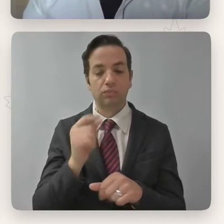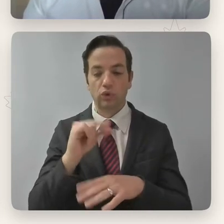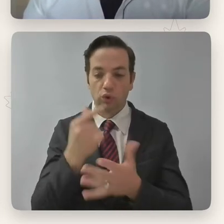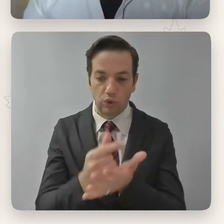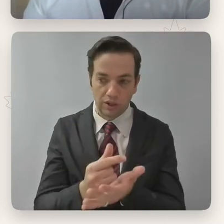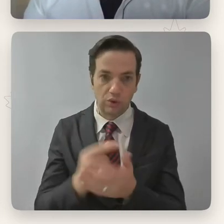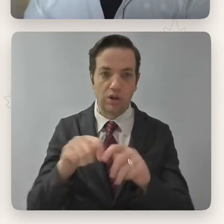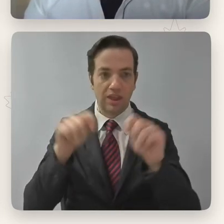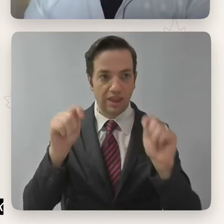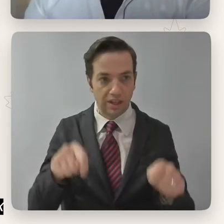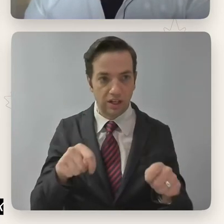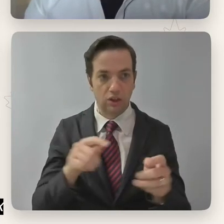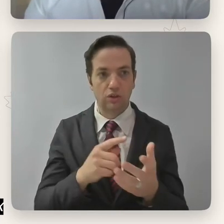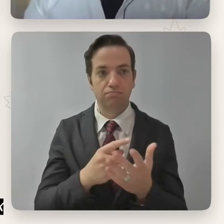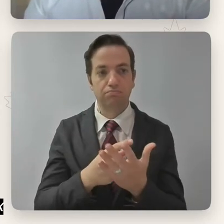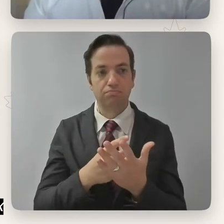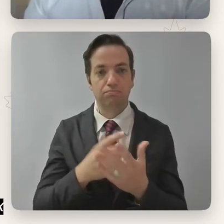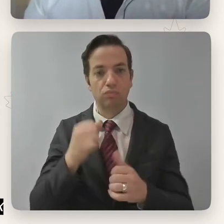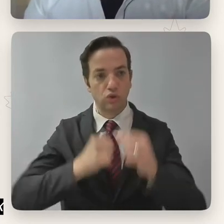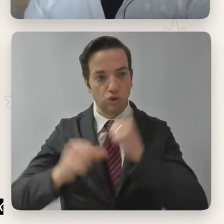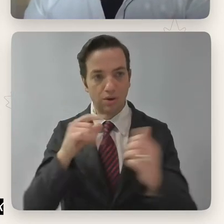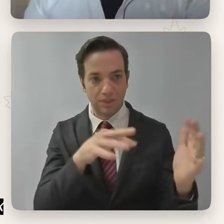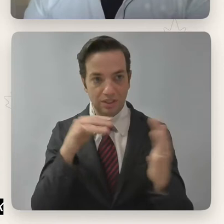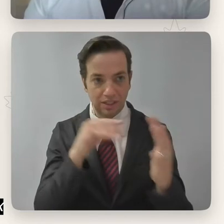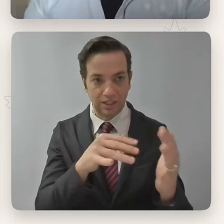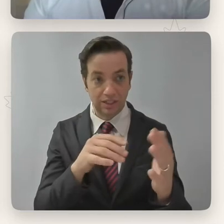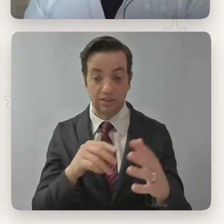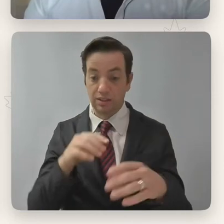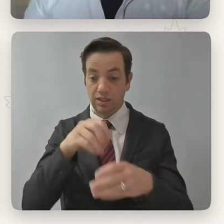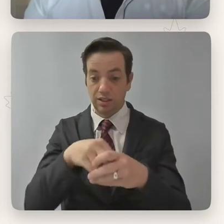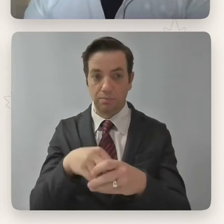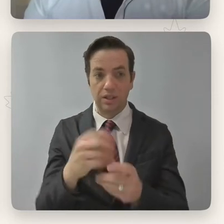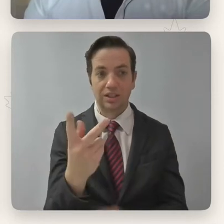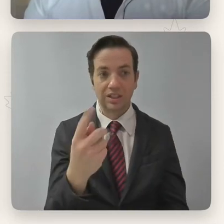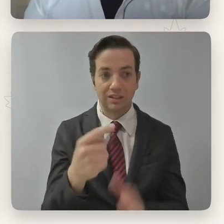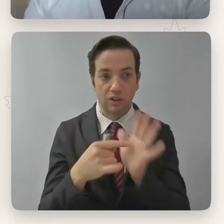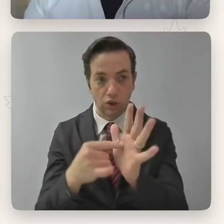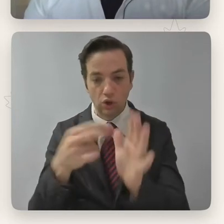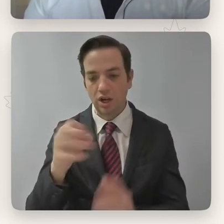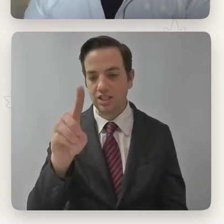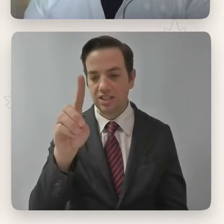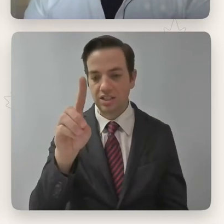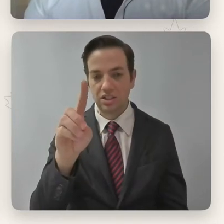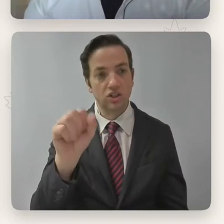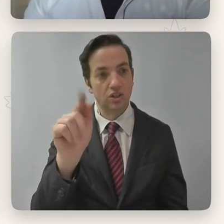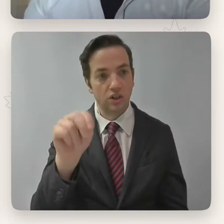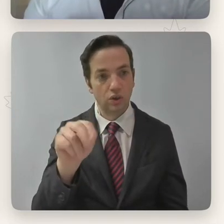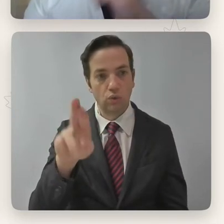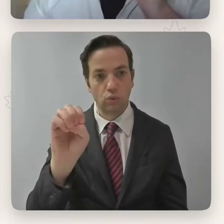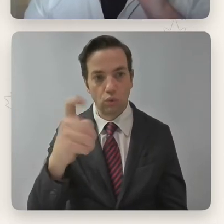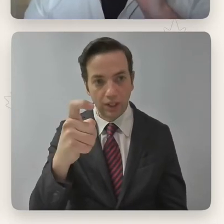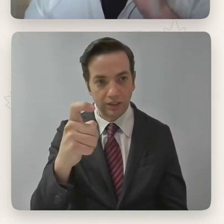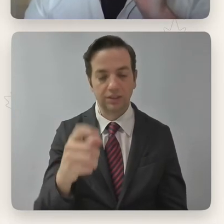Studies program. He's appeared in TV shows such as Hudson and Rex and Star Trek Discovery. And he's also an advocate for disabled